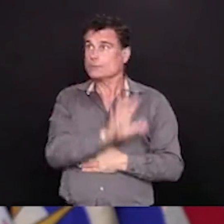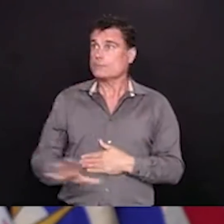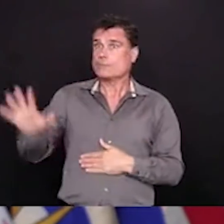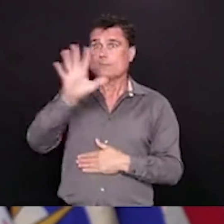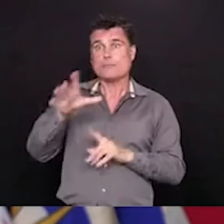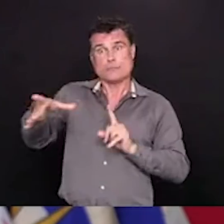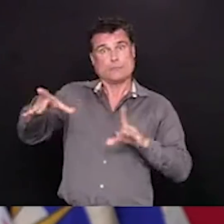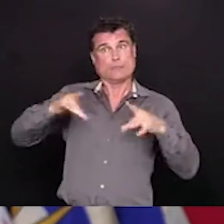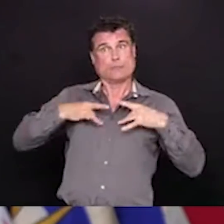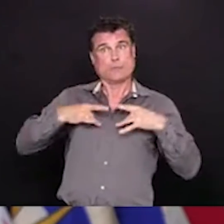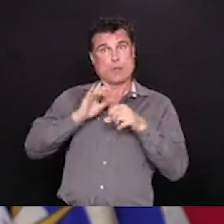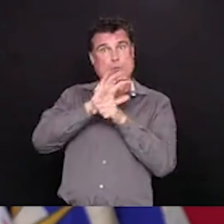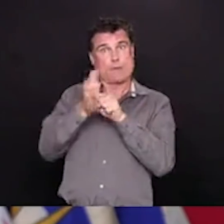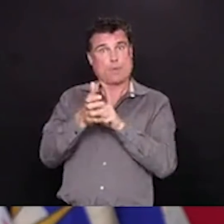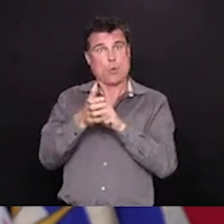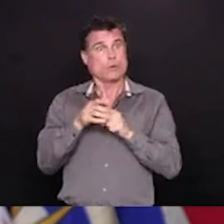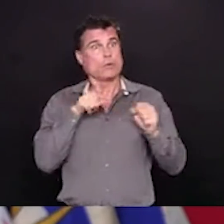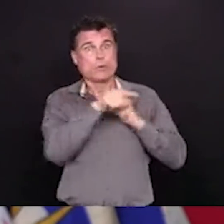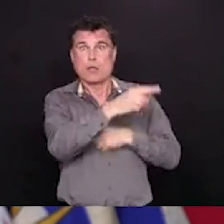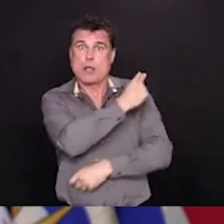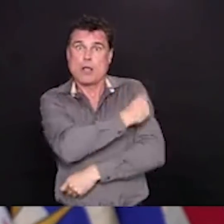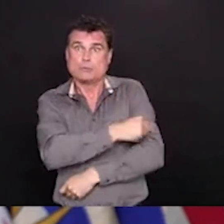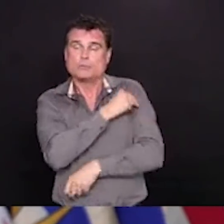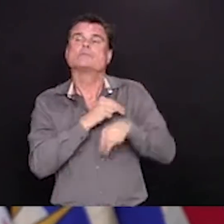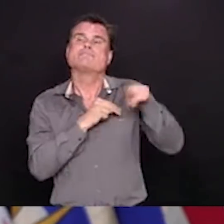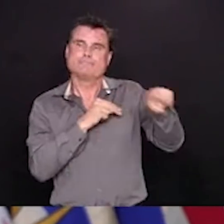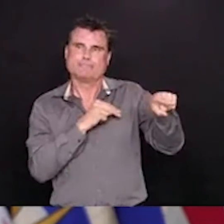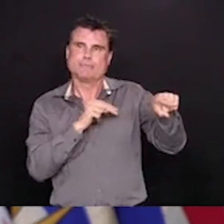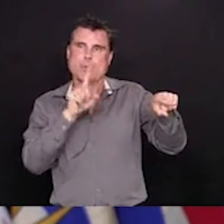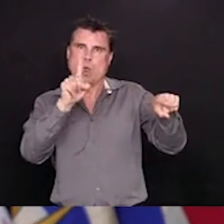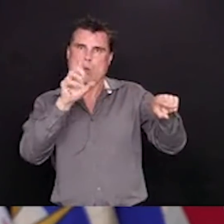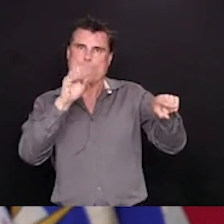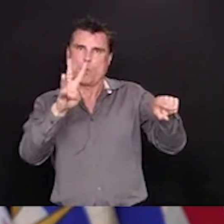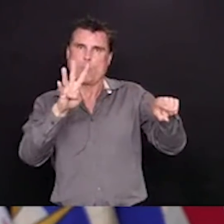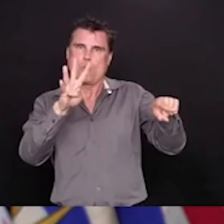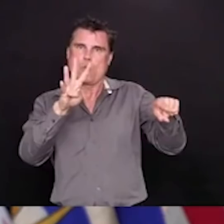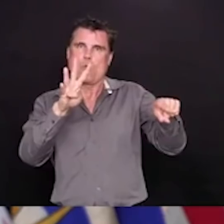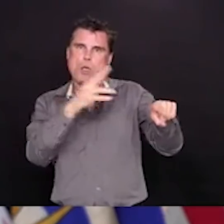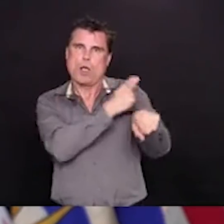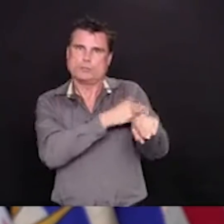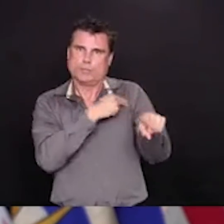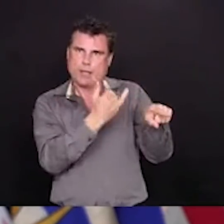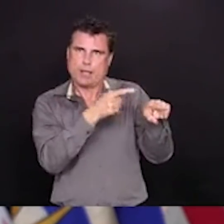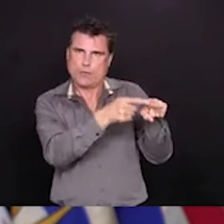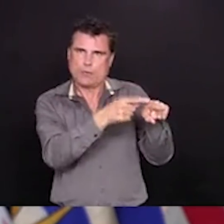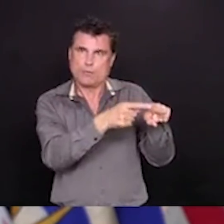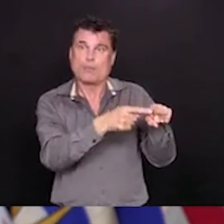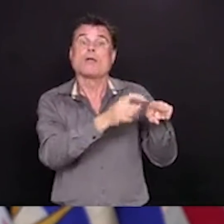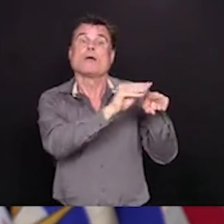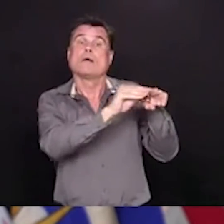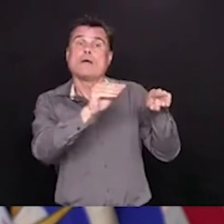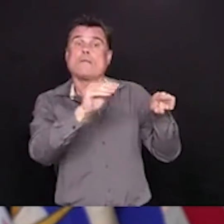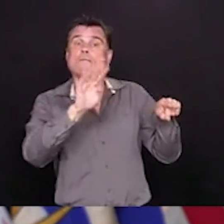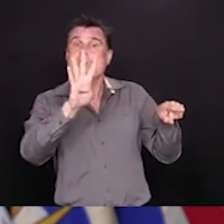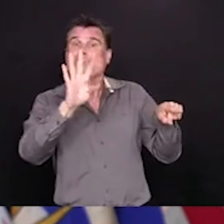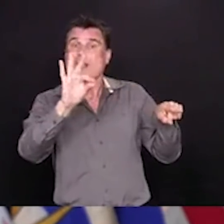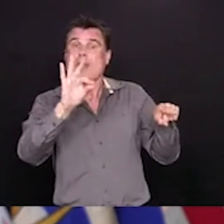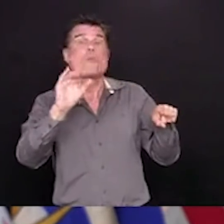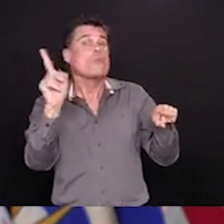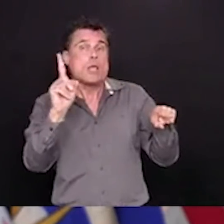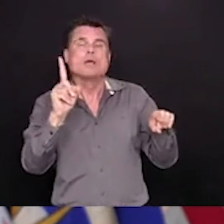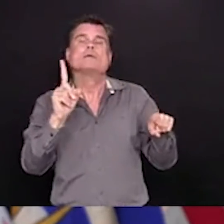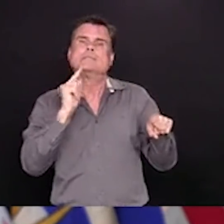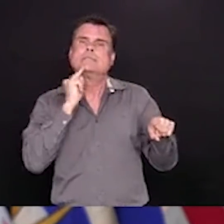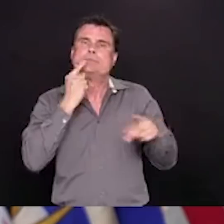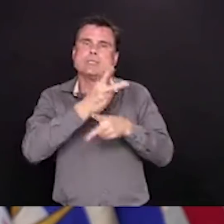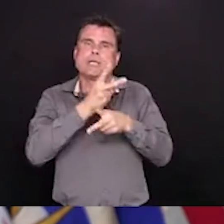49 remain in critical care or ICU. On a sadder note, we have had five additional